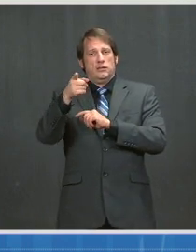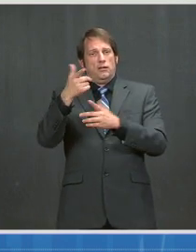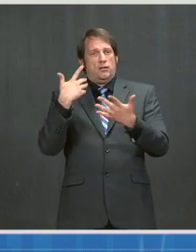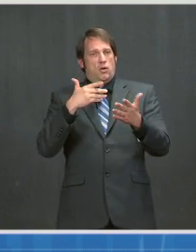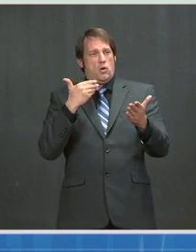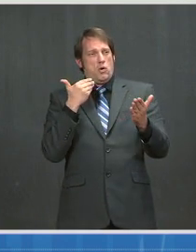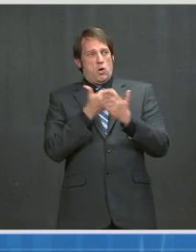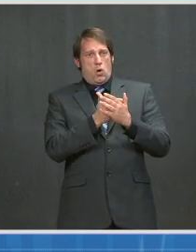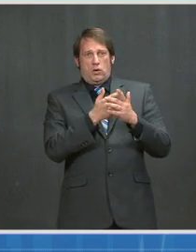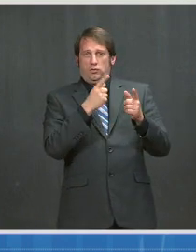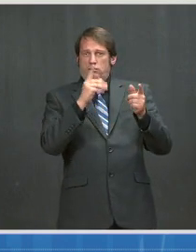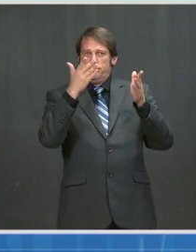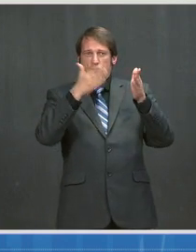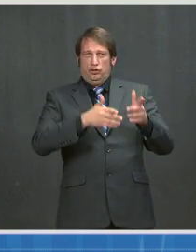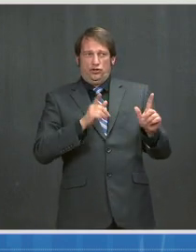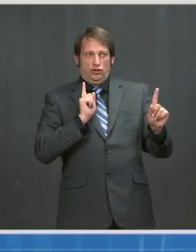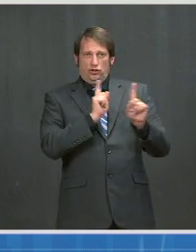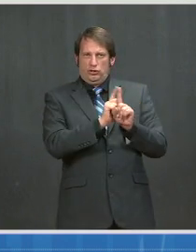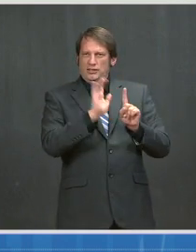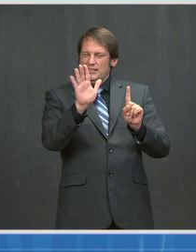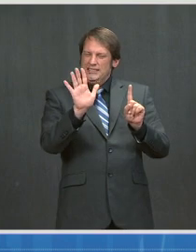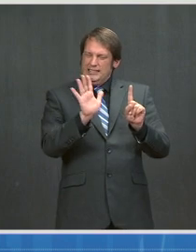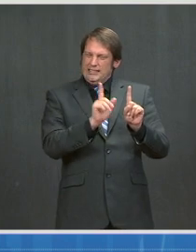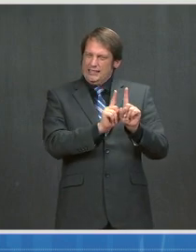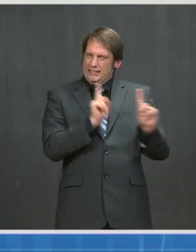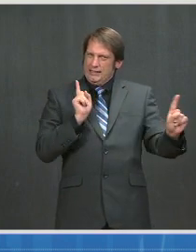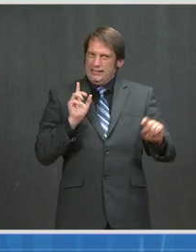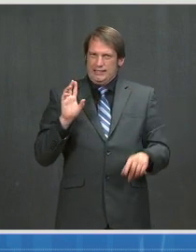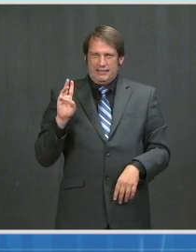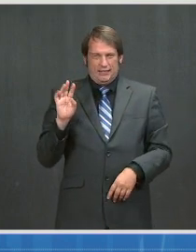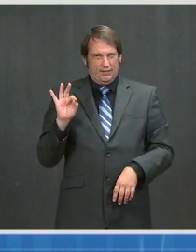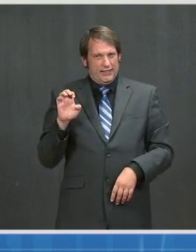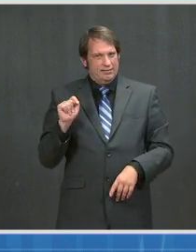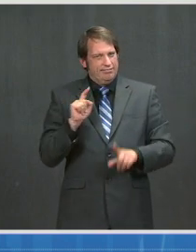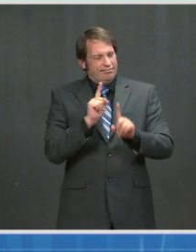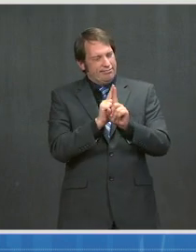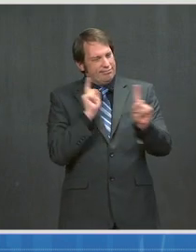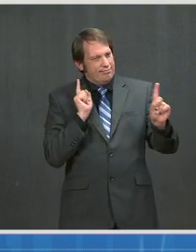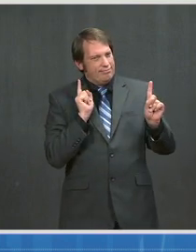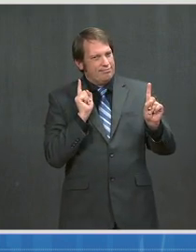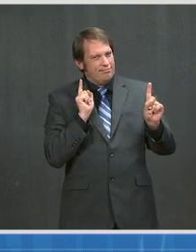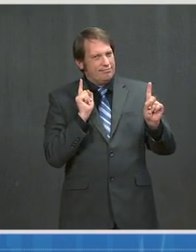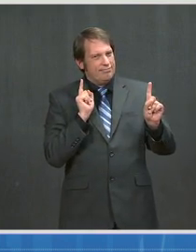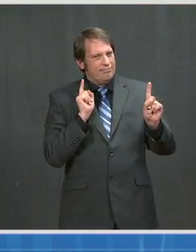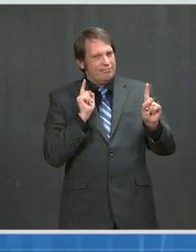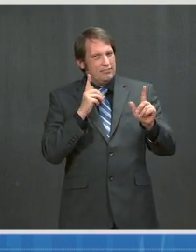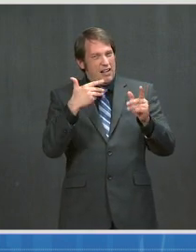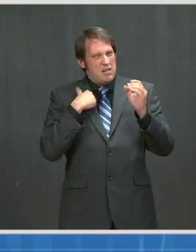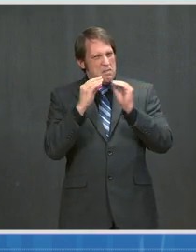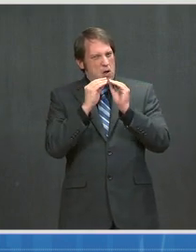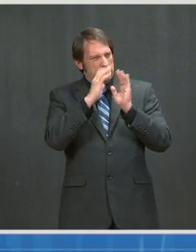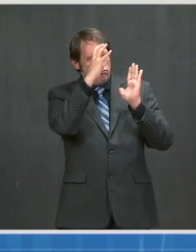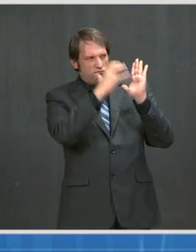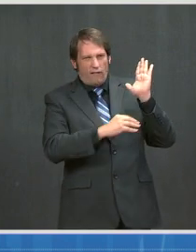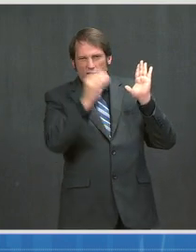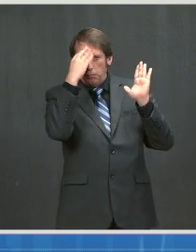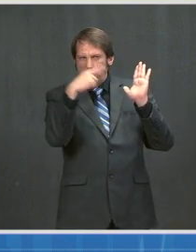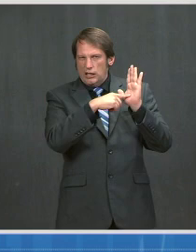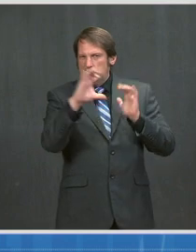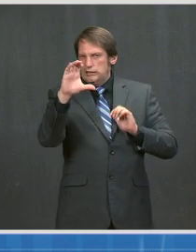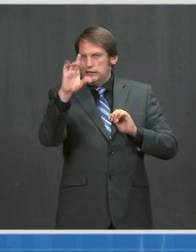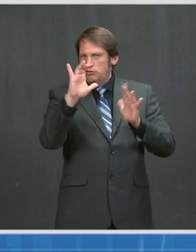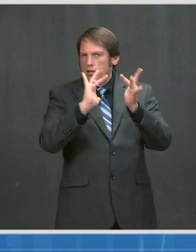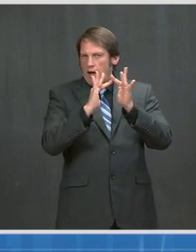within about six feet. Additional details on this updated guidance is now posted on our CDC website. I want to end